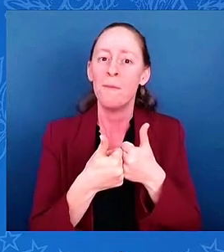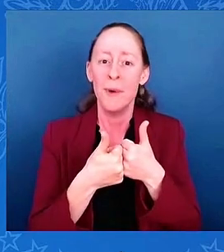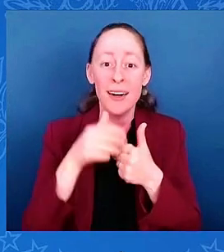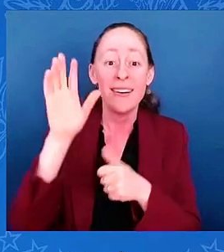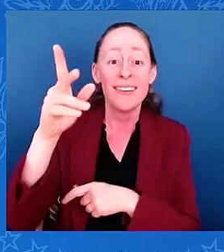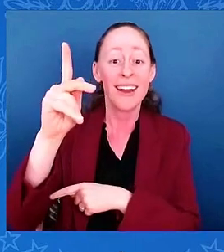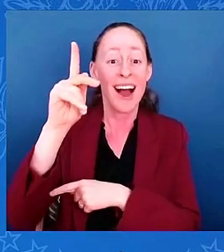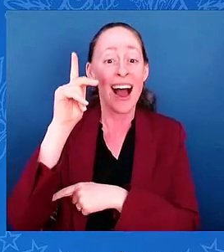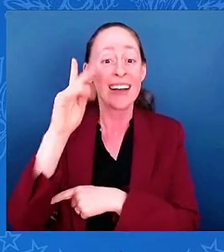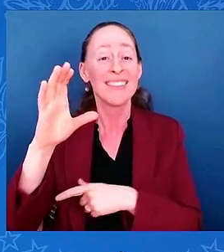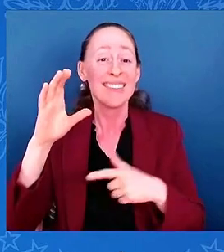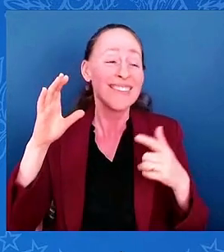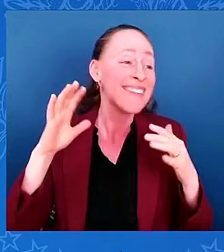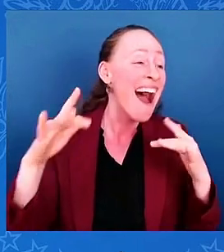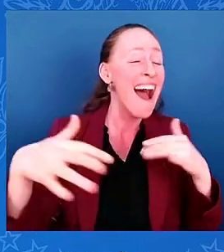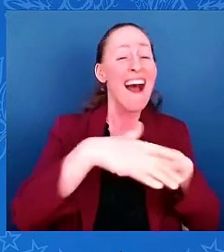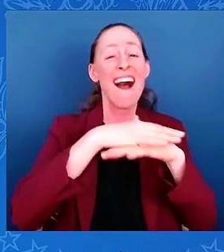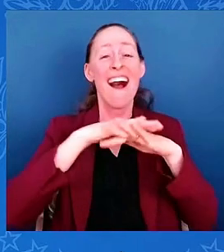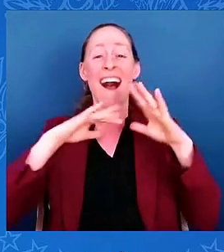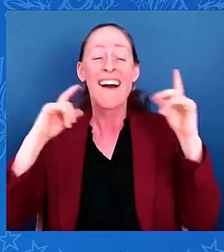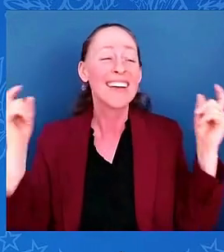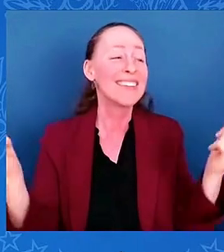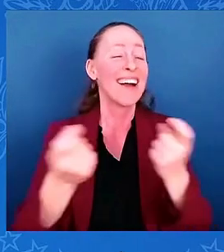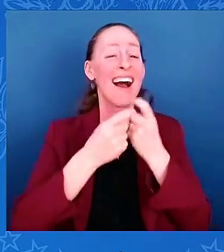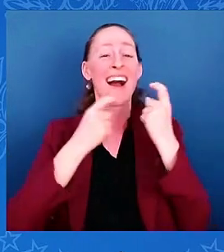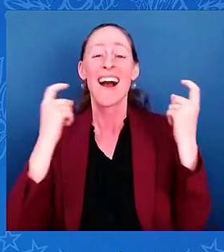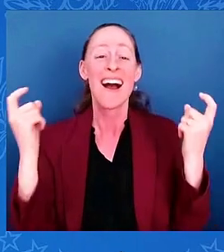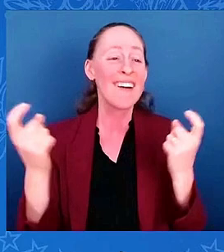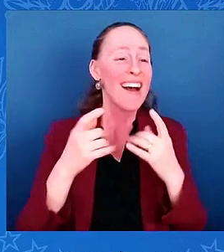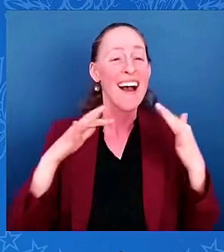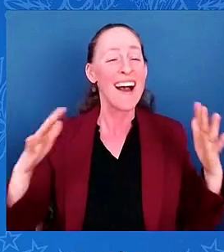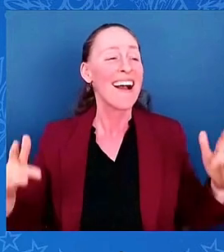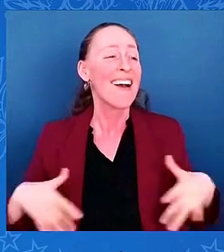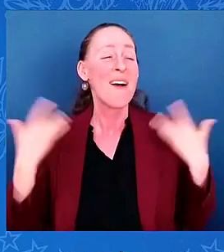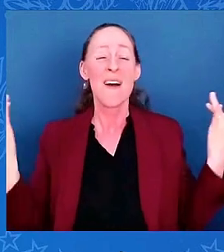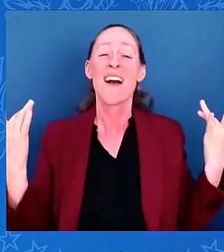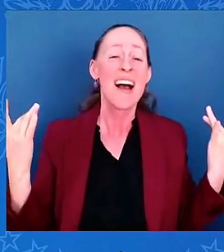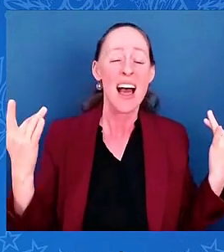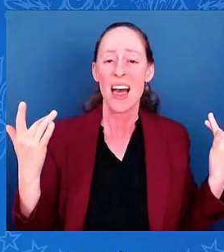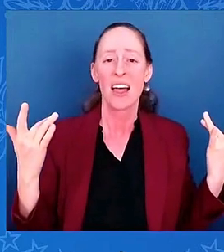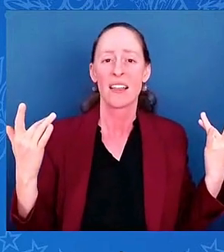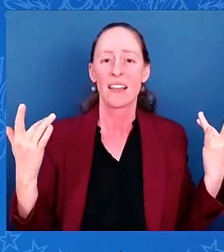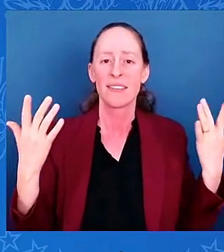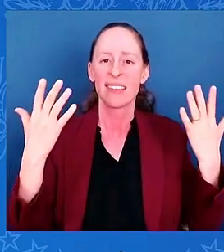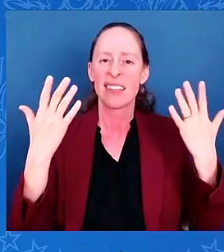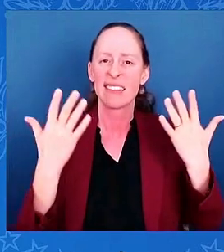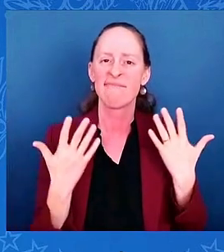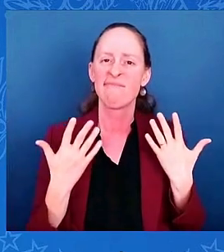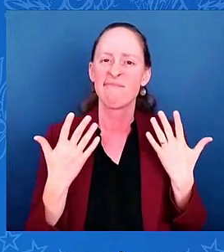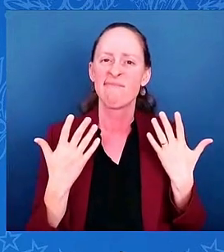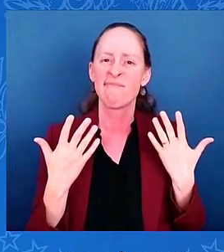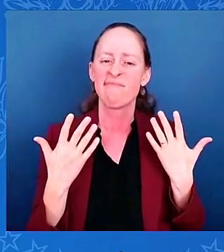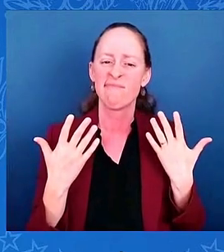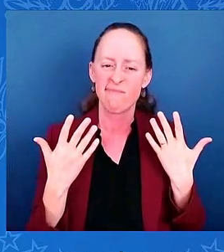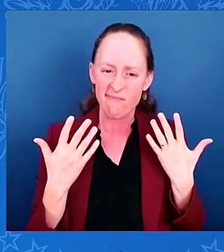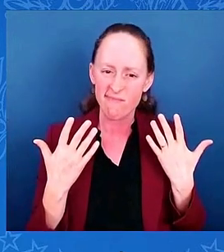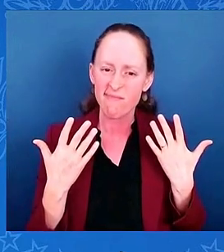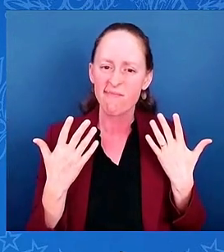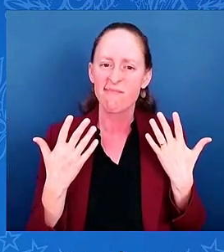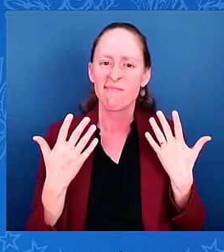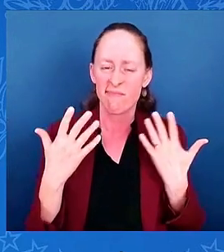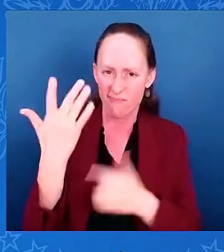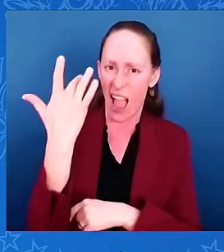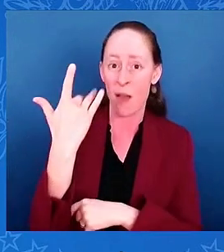We saw pride, pride giving way to tragedy. A loving mom, beloved local DJ,